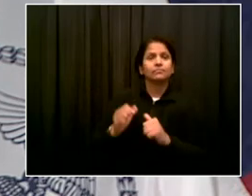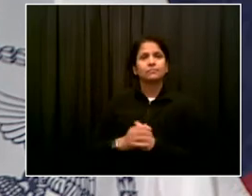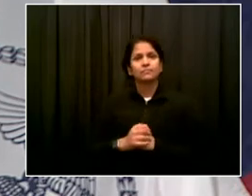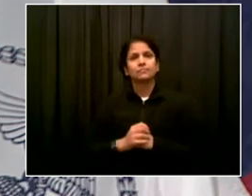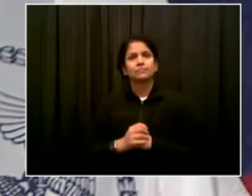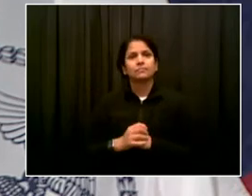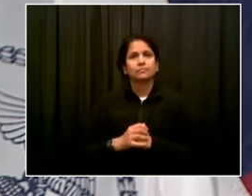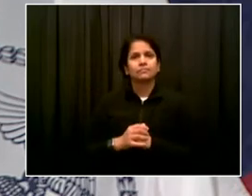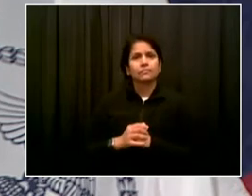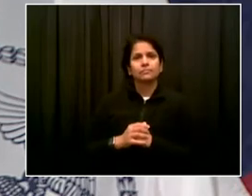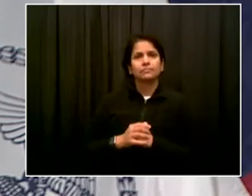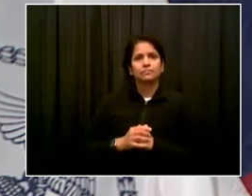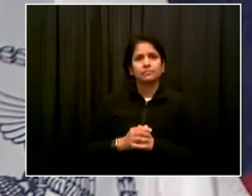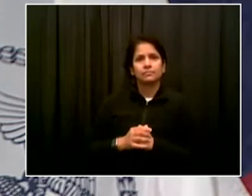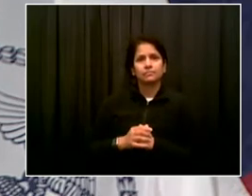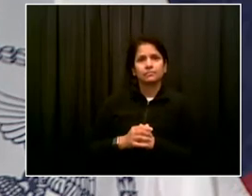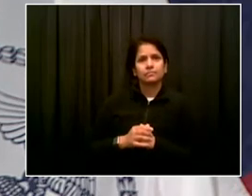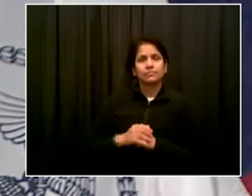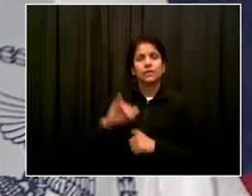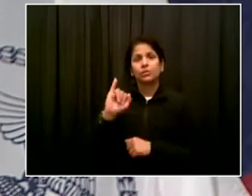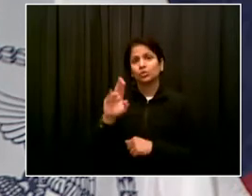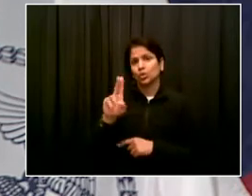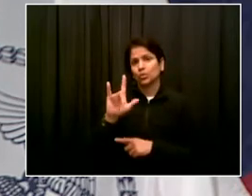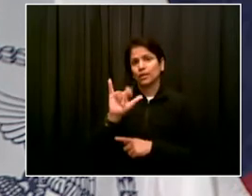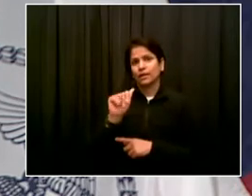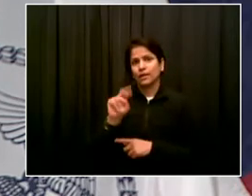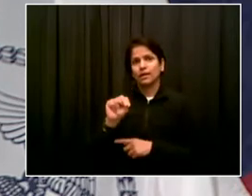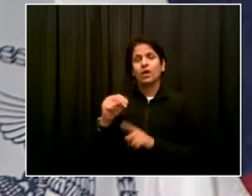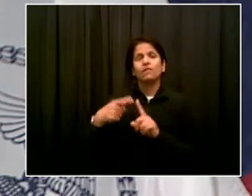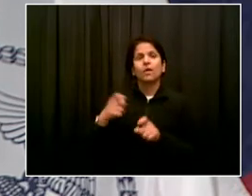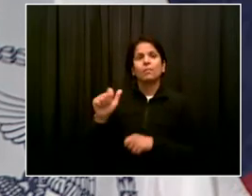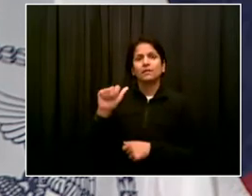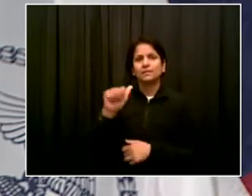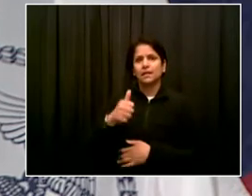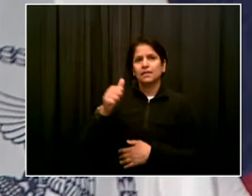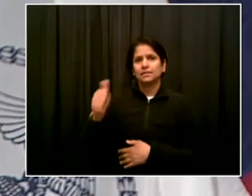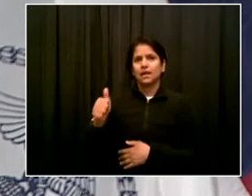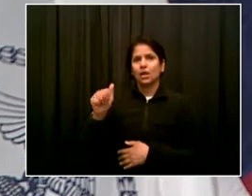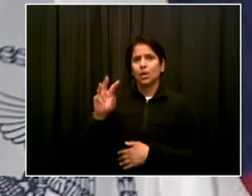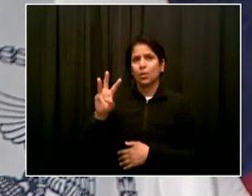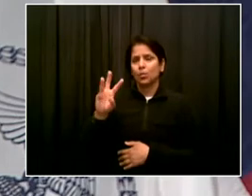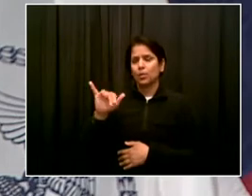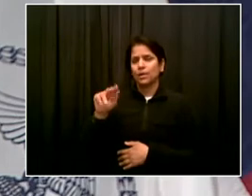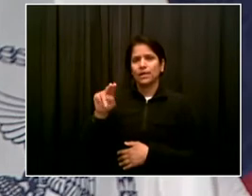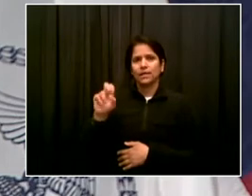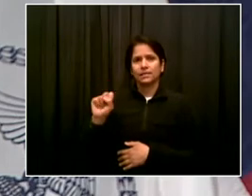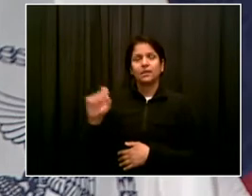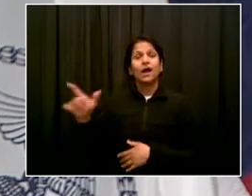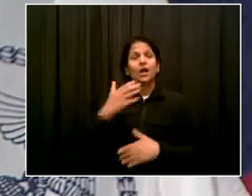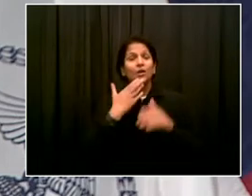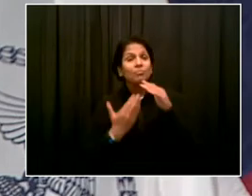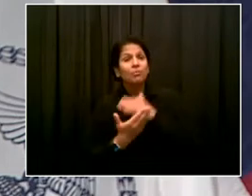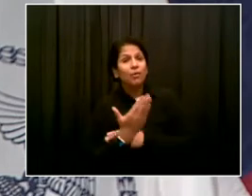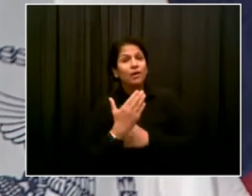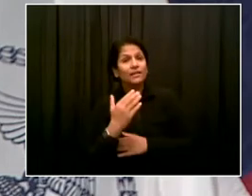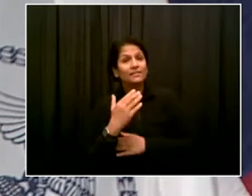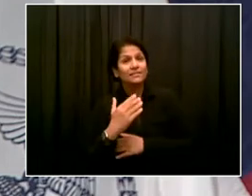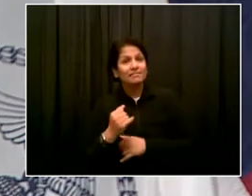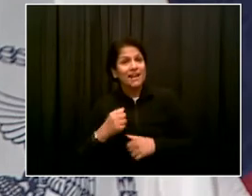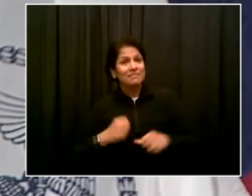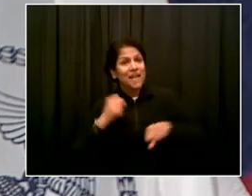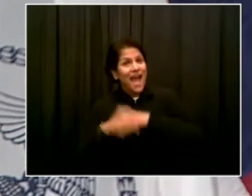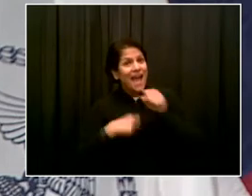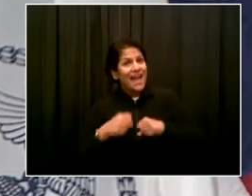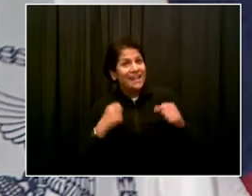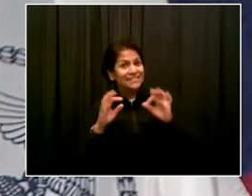Hey, good morning, Mr. Mayor. How was your bike ride? The bike ride was great. Now, do we have your real, true, elegant voice, Juliet?